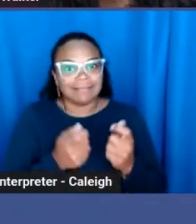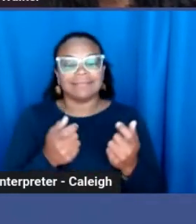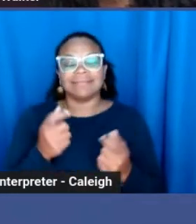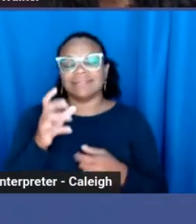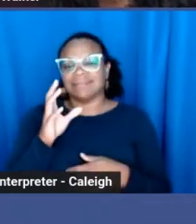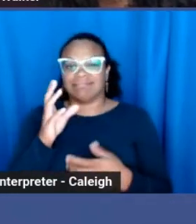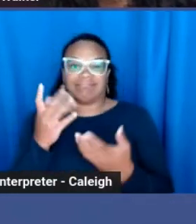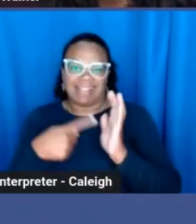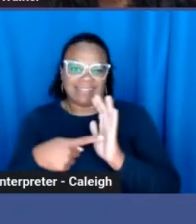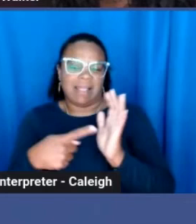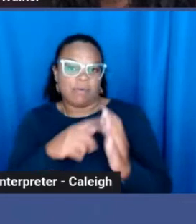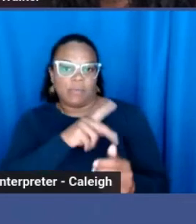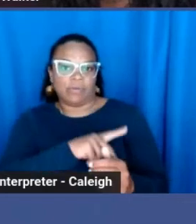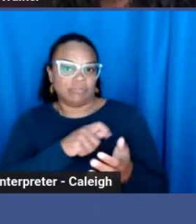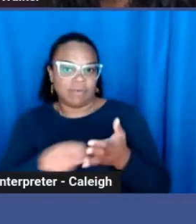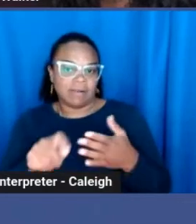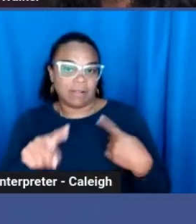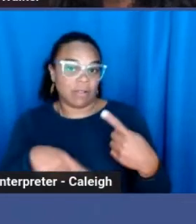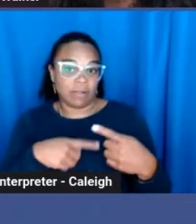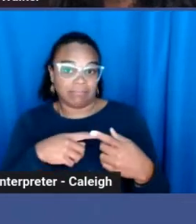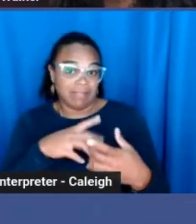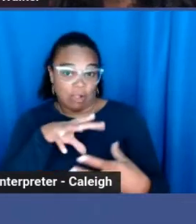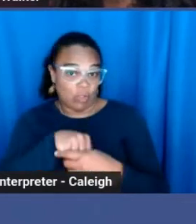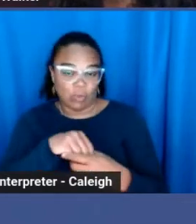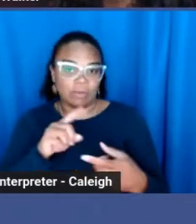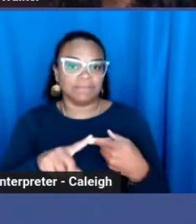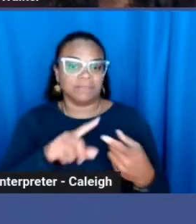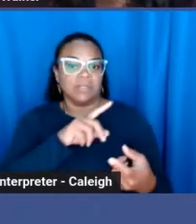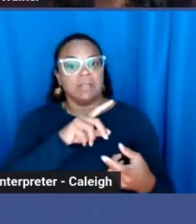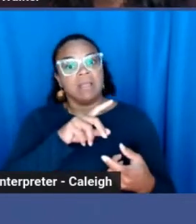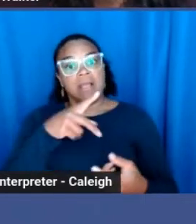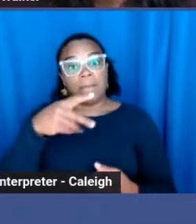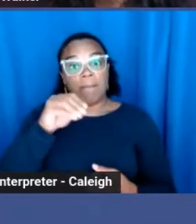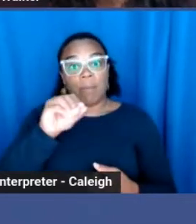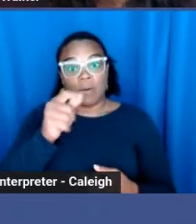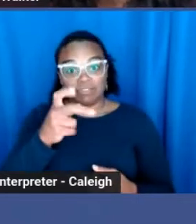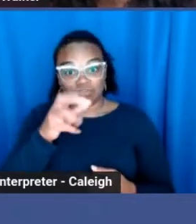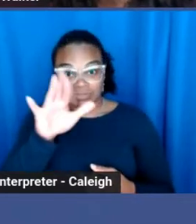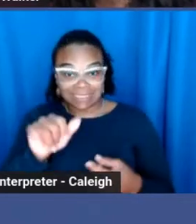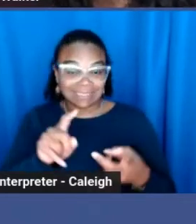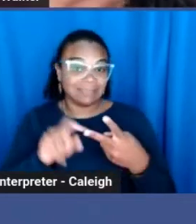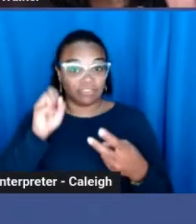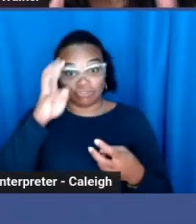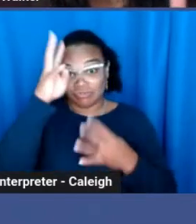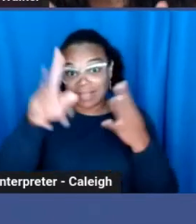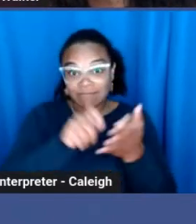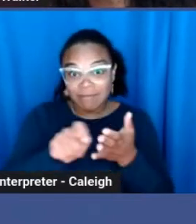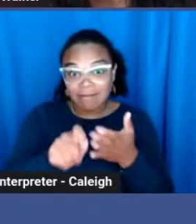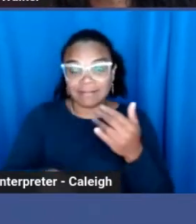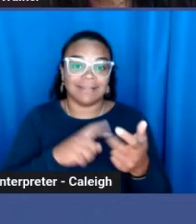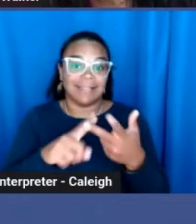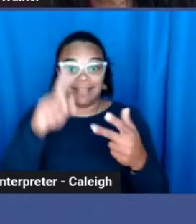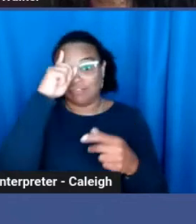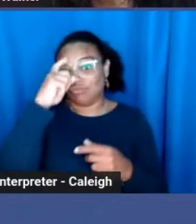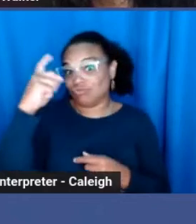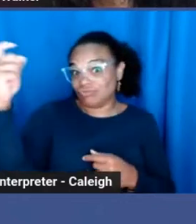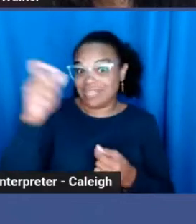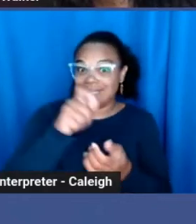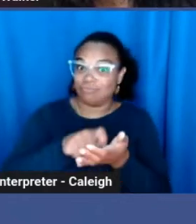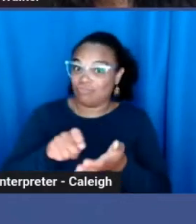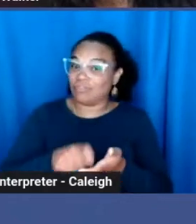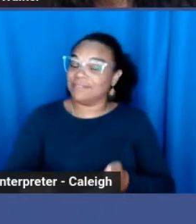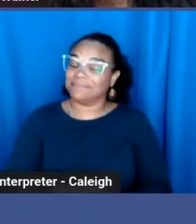include poetry, creative writing, and also dream journaling. So there are many ways to explore this.